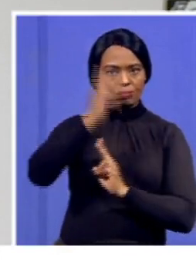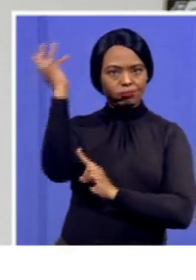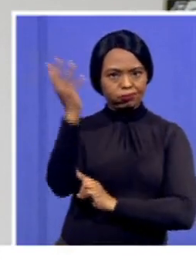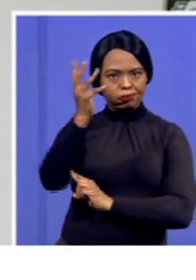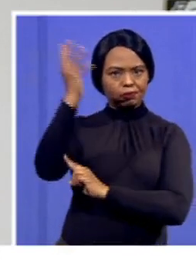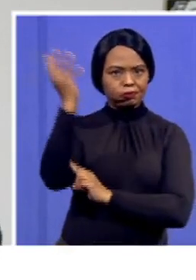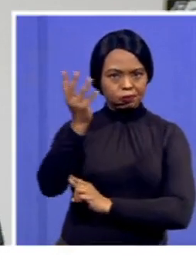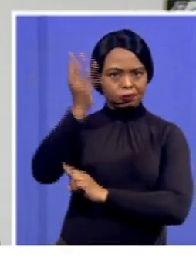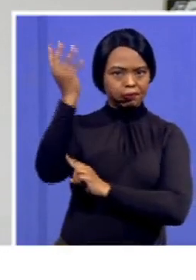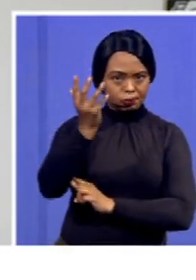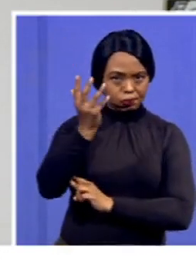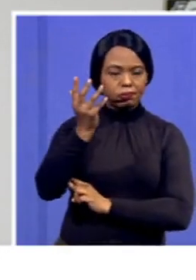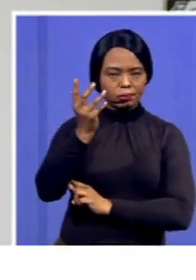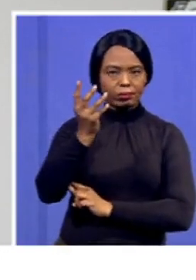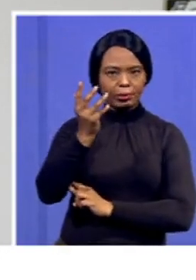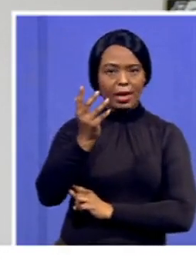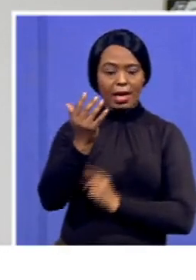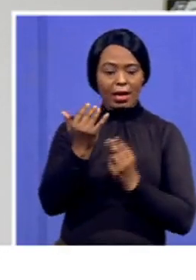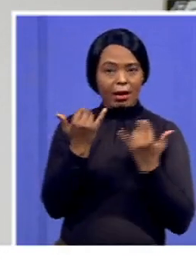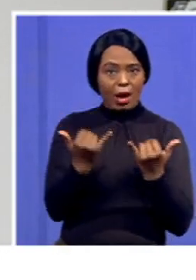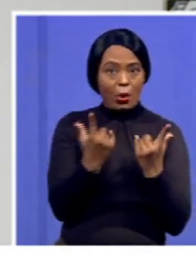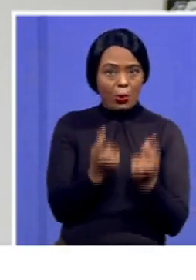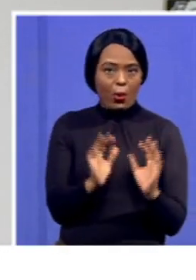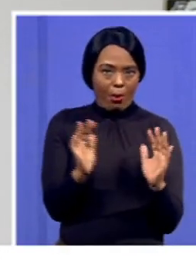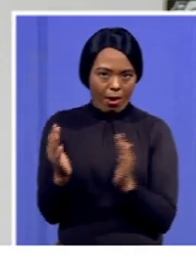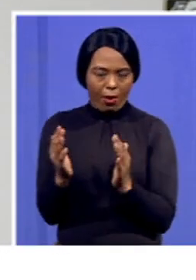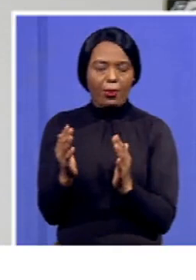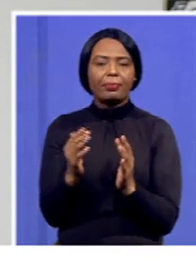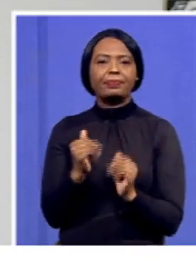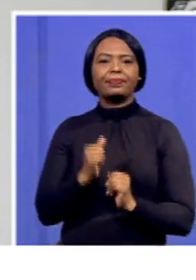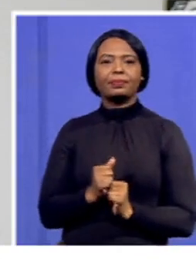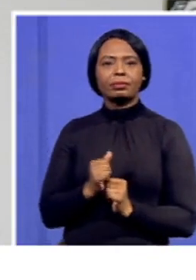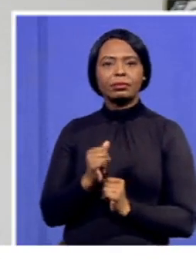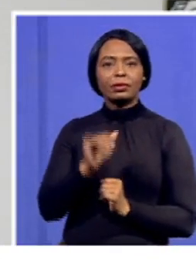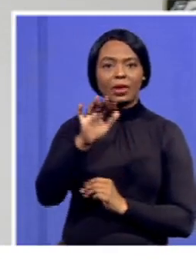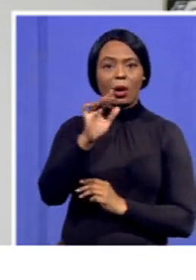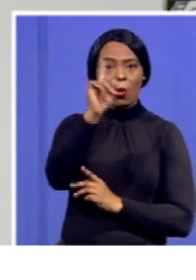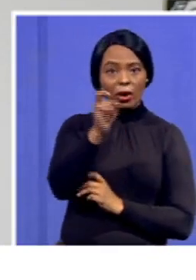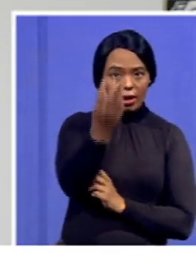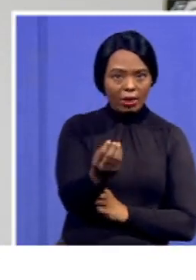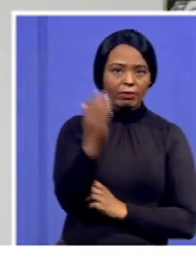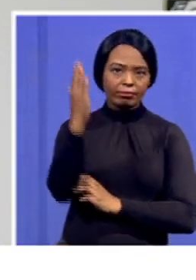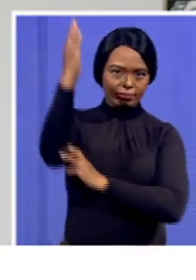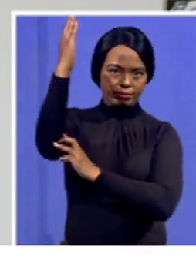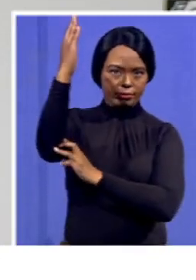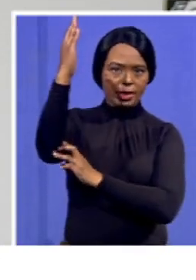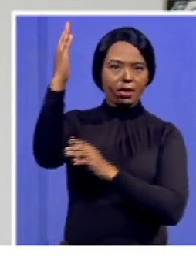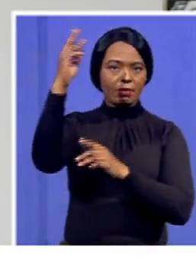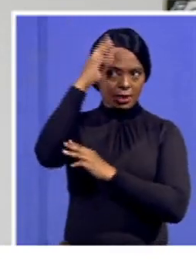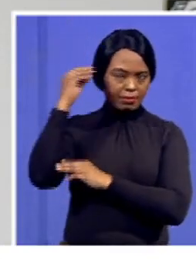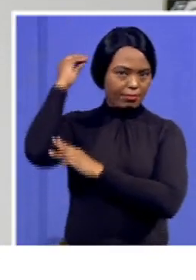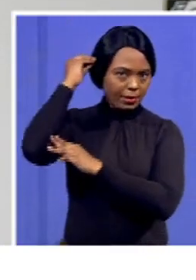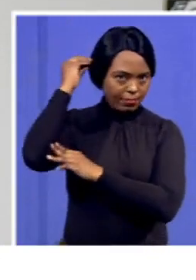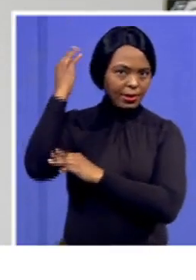and how we are going to run the process is as follows you raise your hand we note you and then